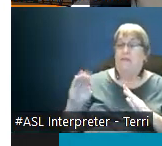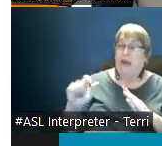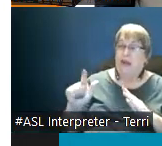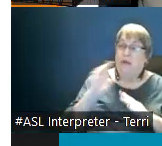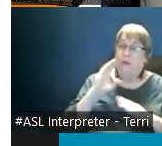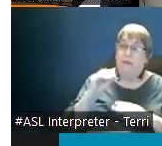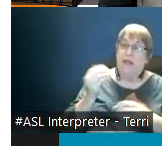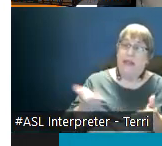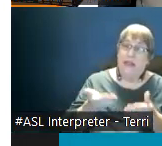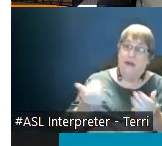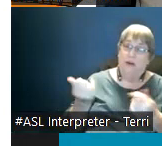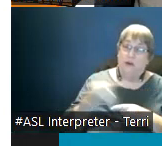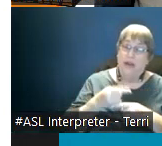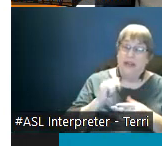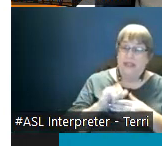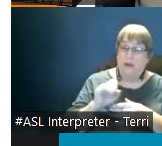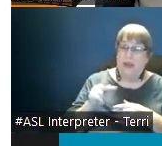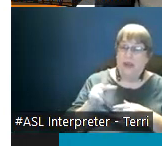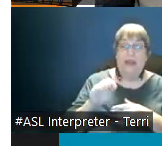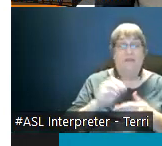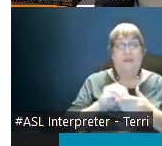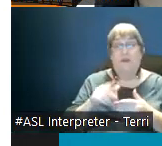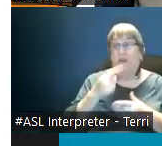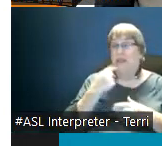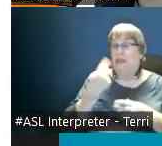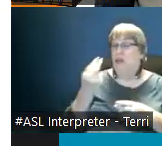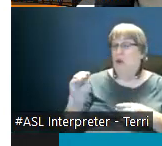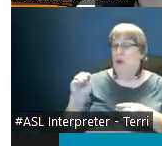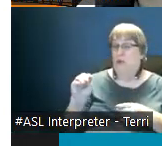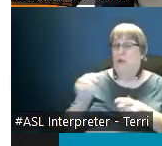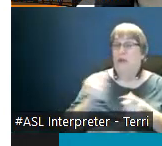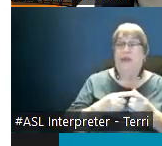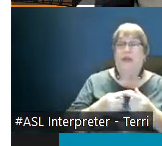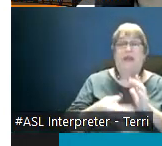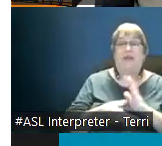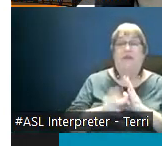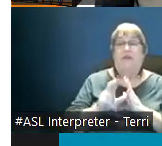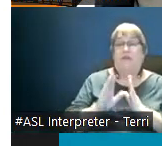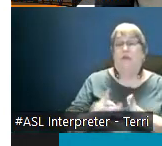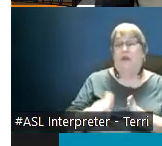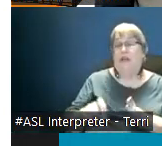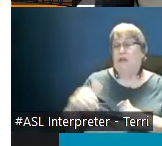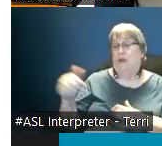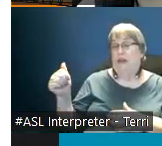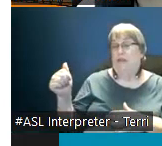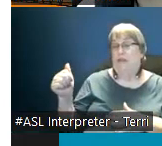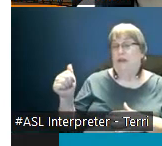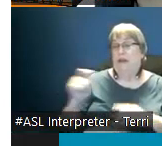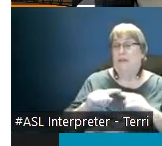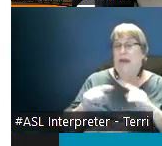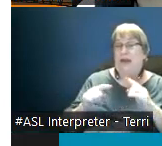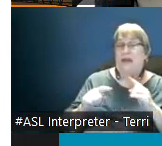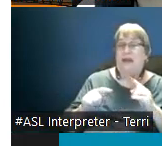be in our session today is that okay if the student says no then the person the reviewer would exit but it also again this is again